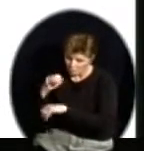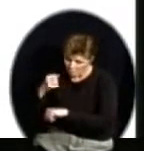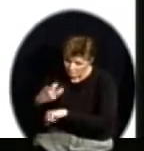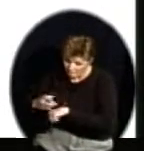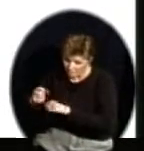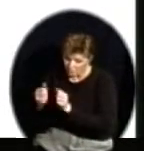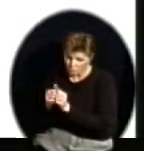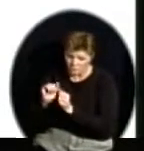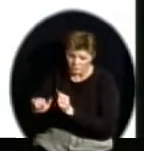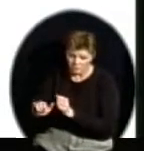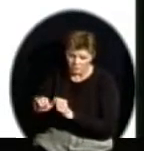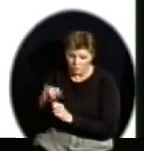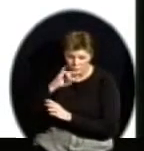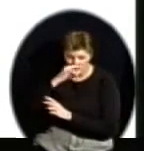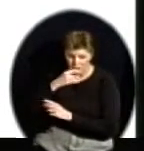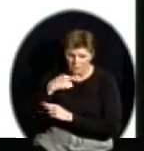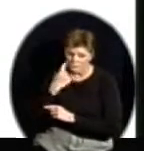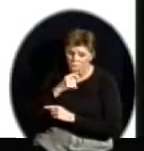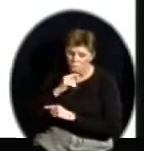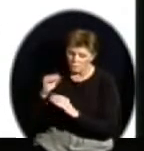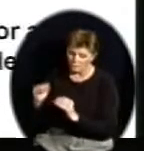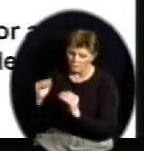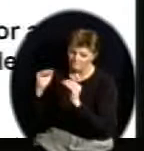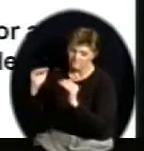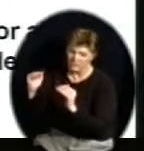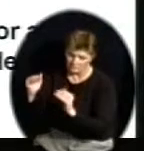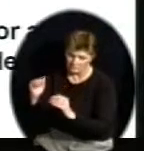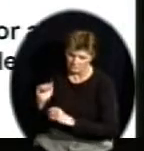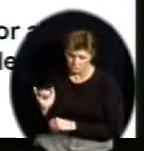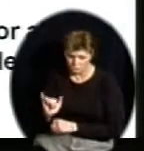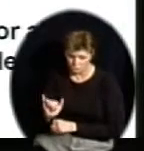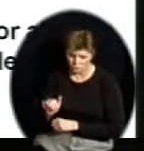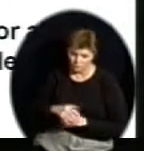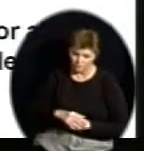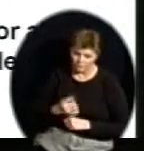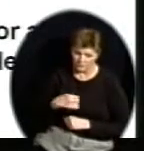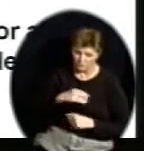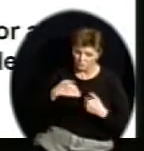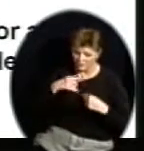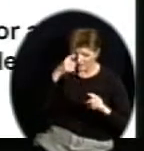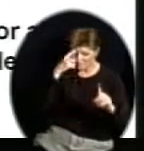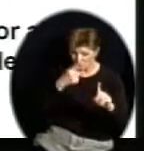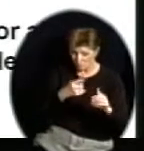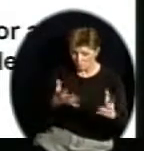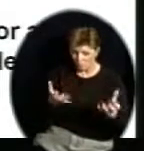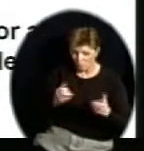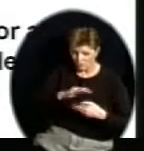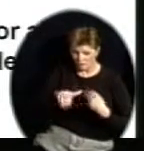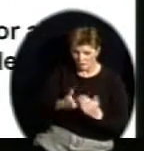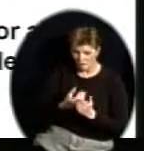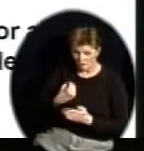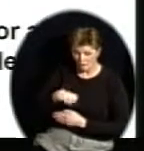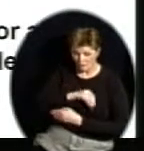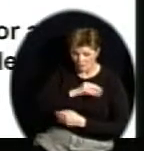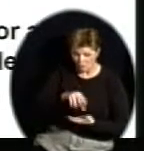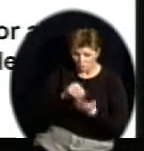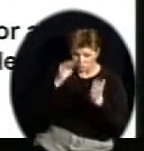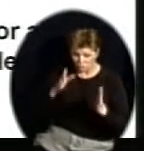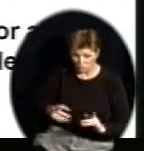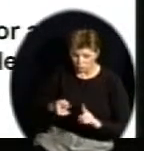areas of learning. We have a goal. We want all our students to meet proficient. No, it's meet standard now.